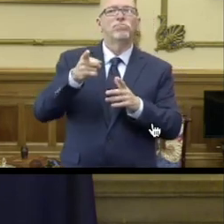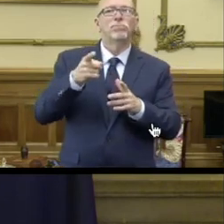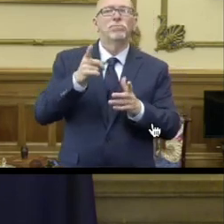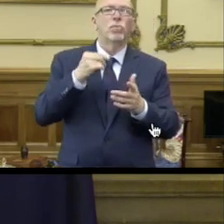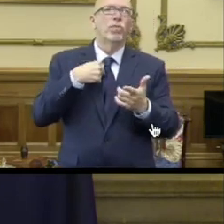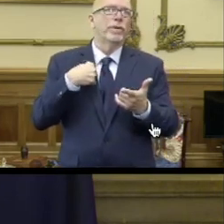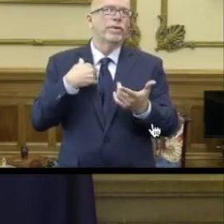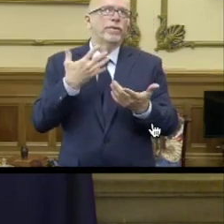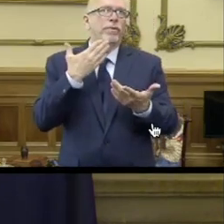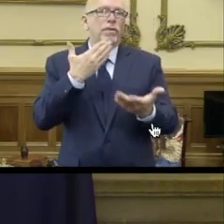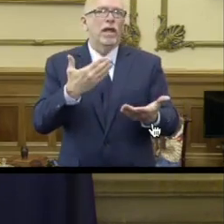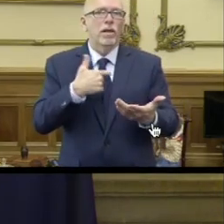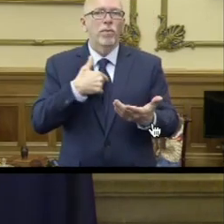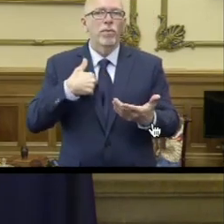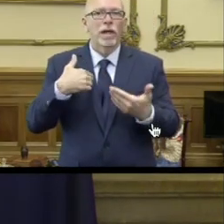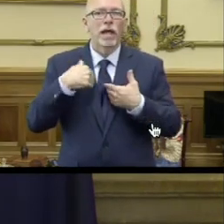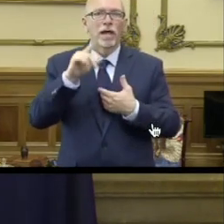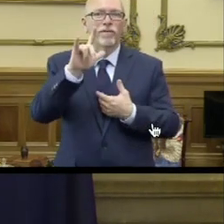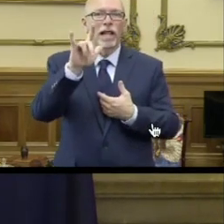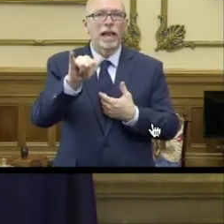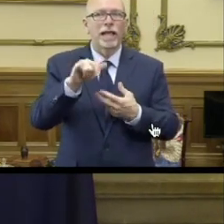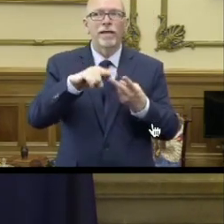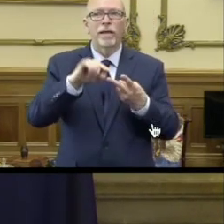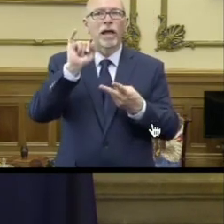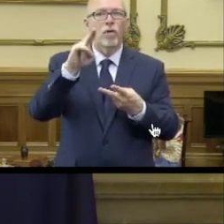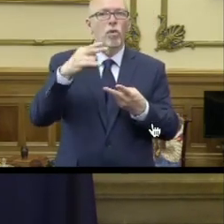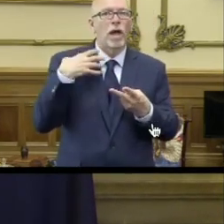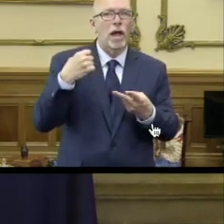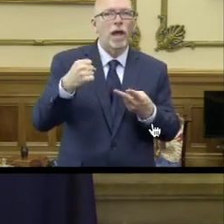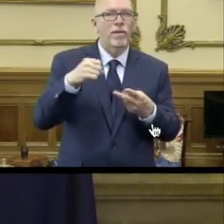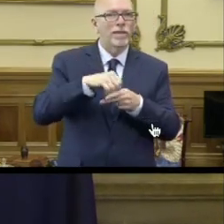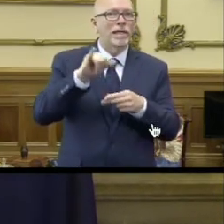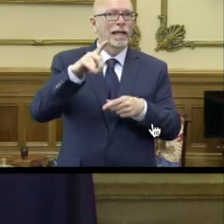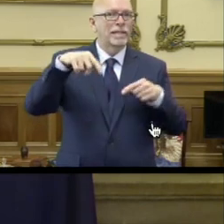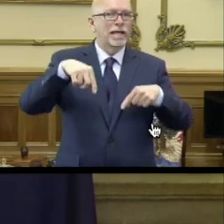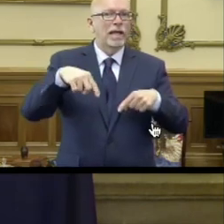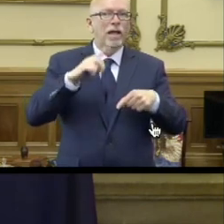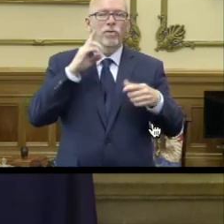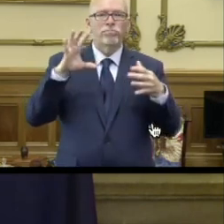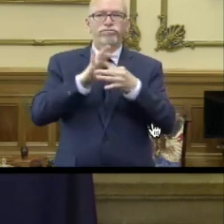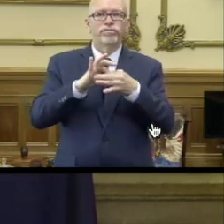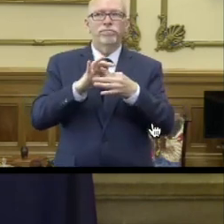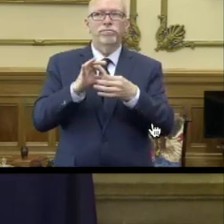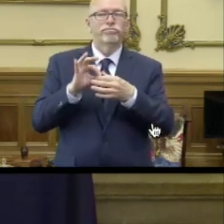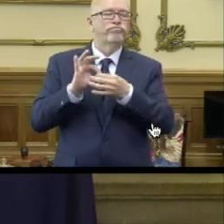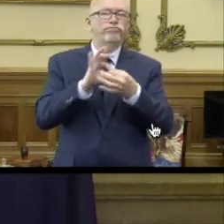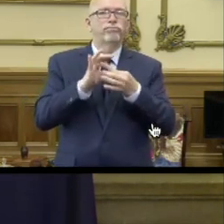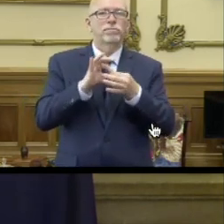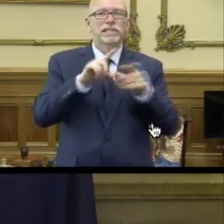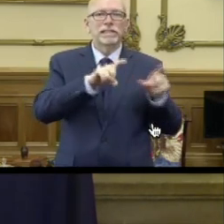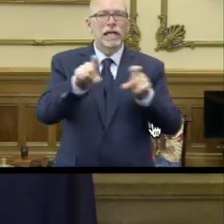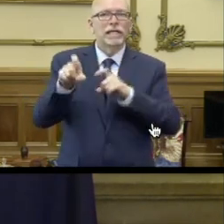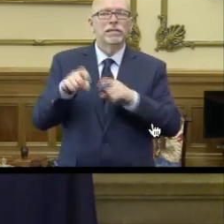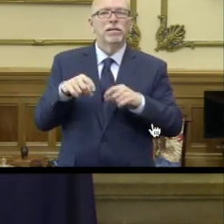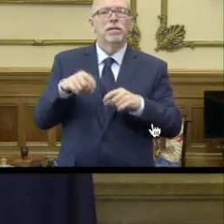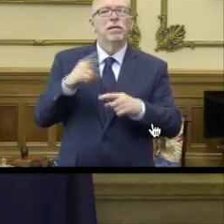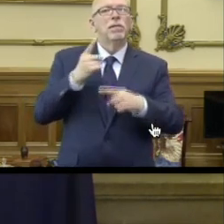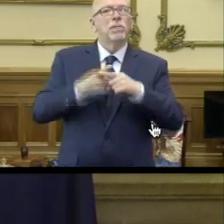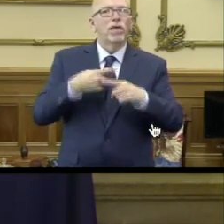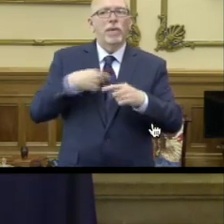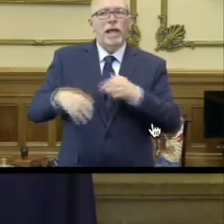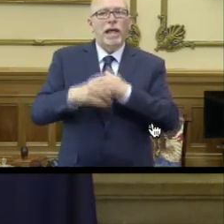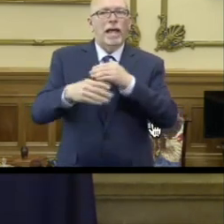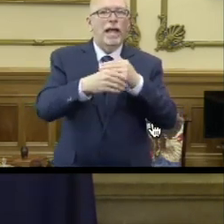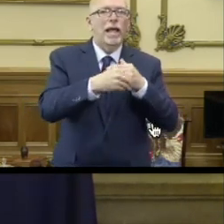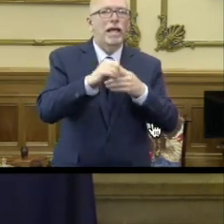thankfully, we had Lilly and IU Health and the state of Indiana partnering together to do some testing. And then we added in our